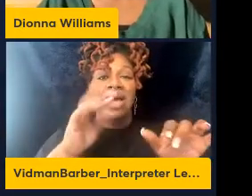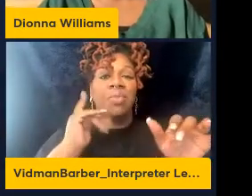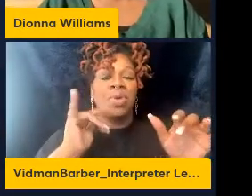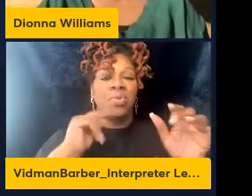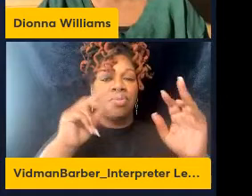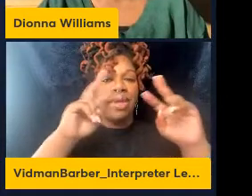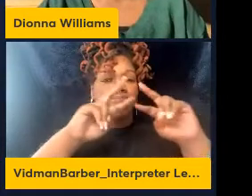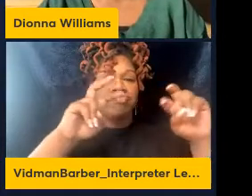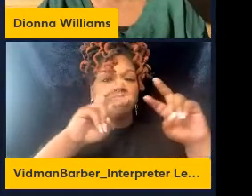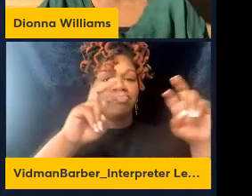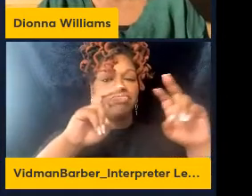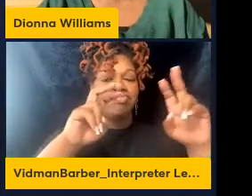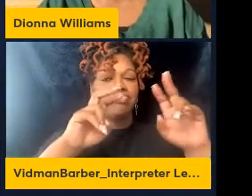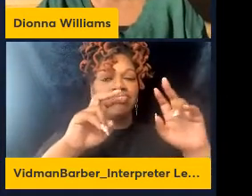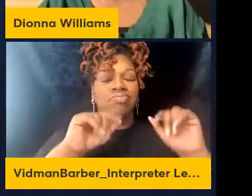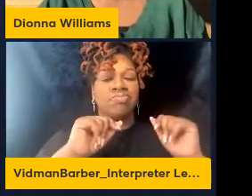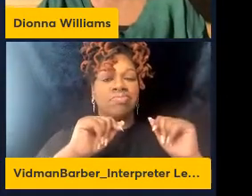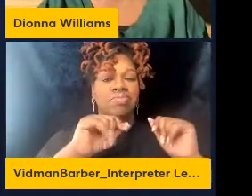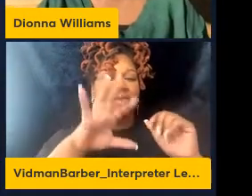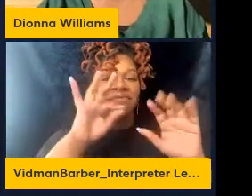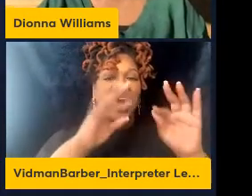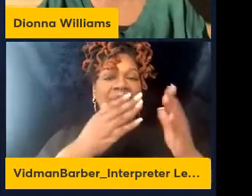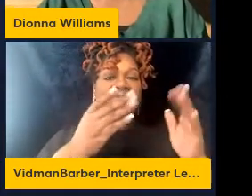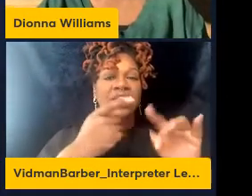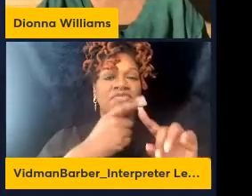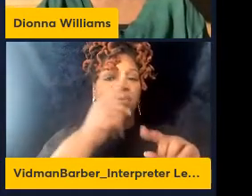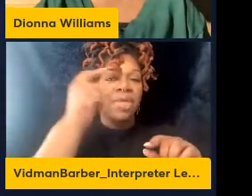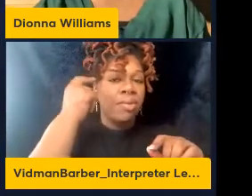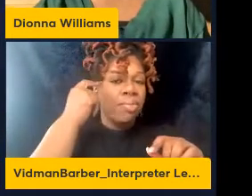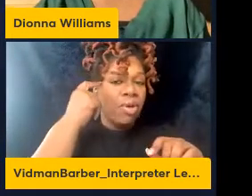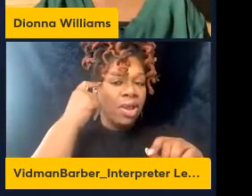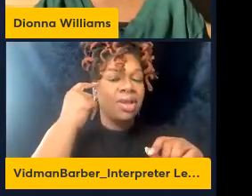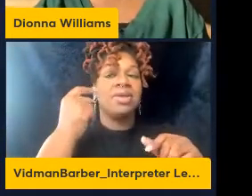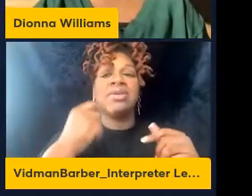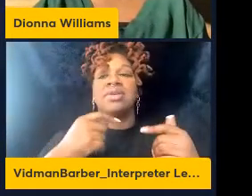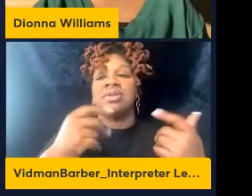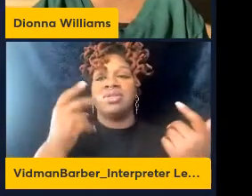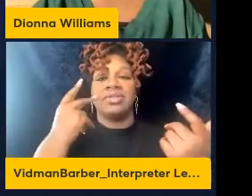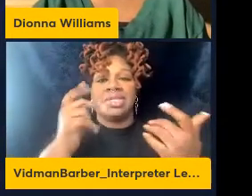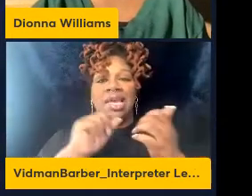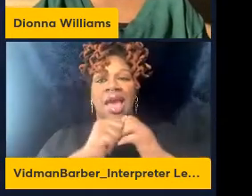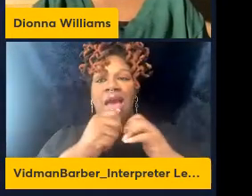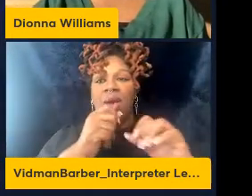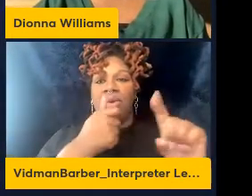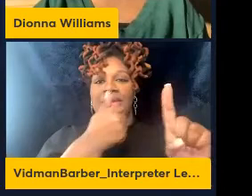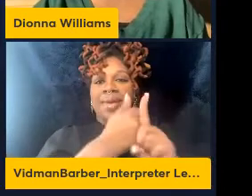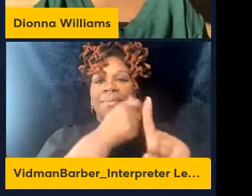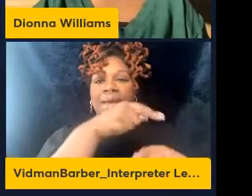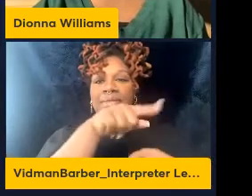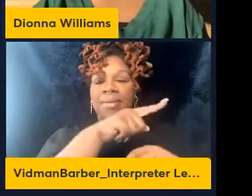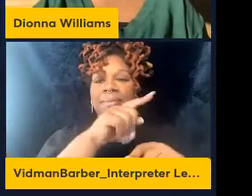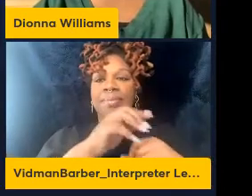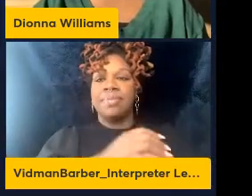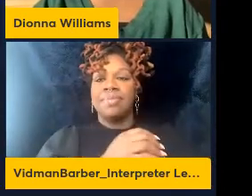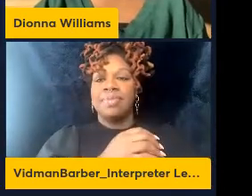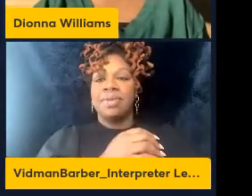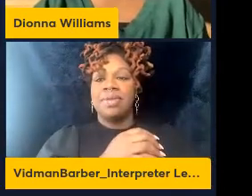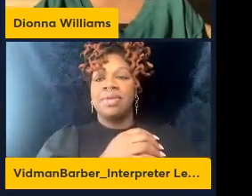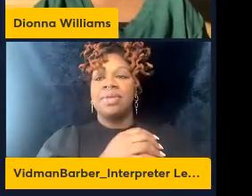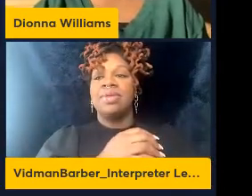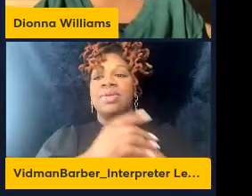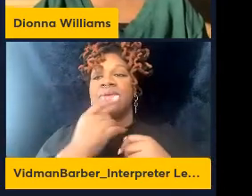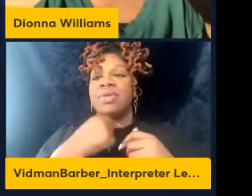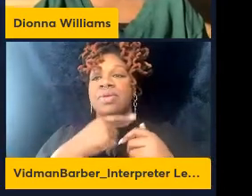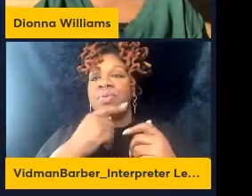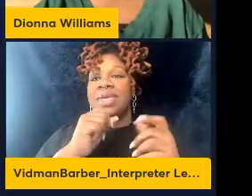are expressing different inflammatory markers and functional characteristics. So we can get our macrophages, digest a